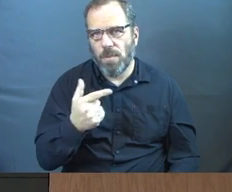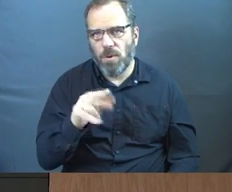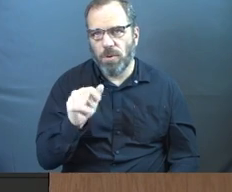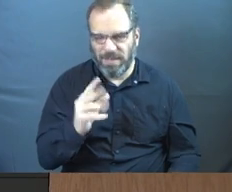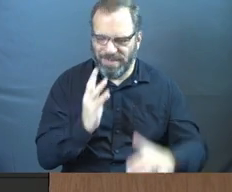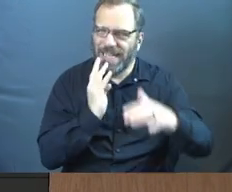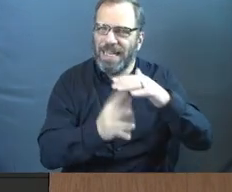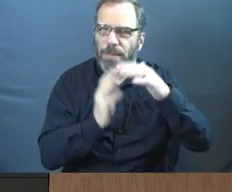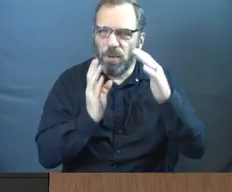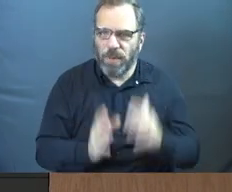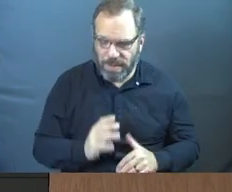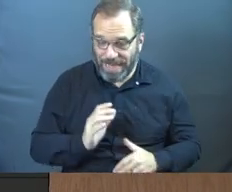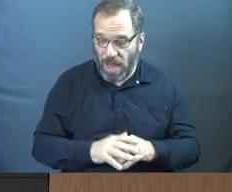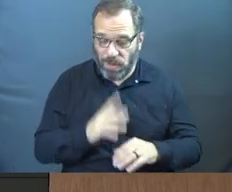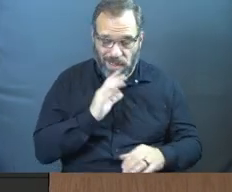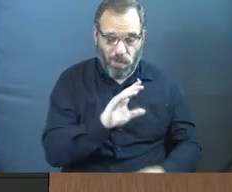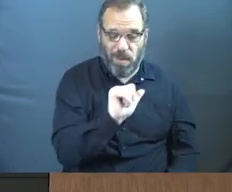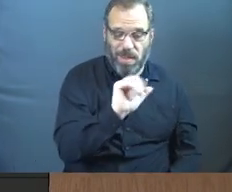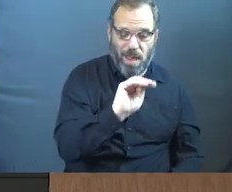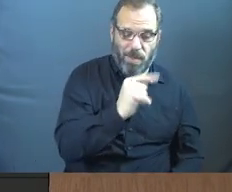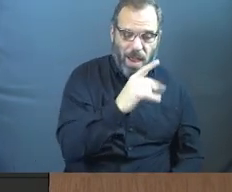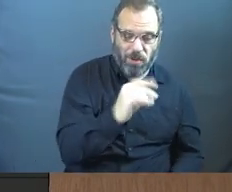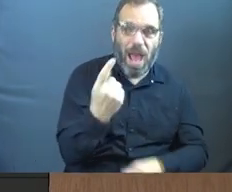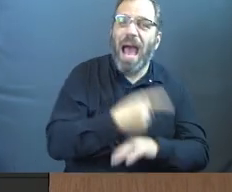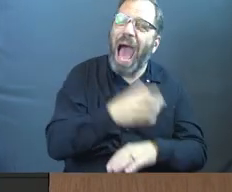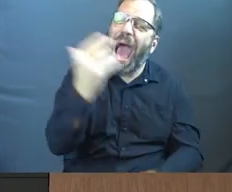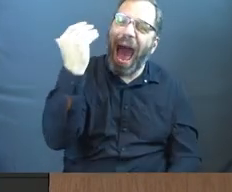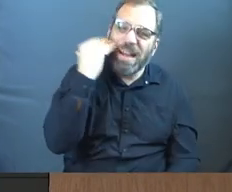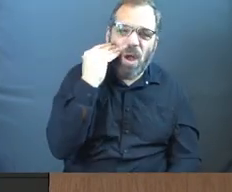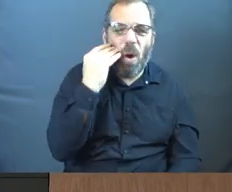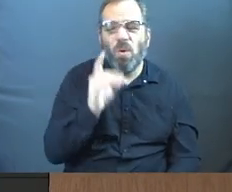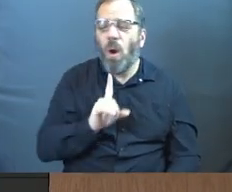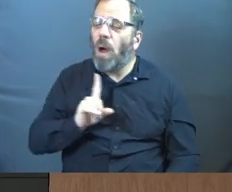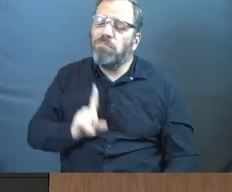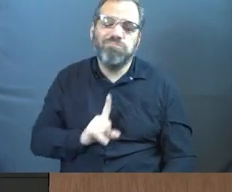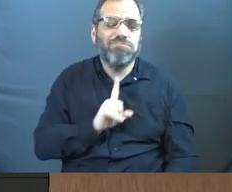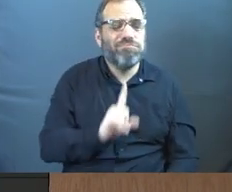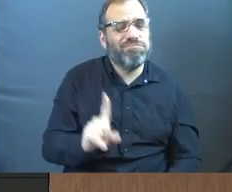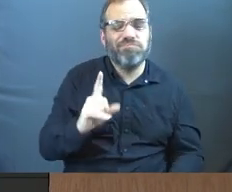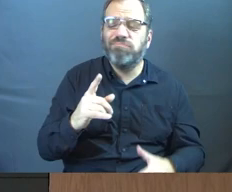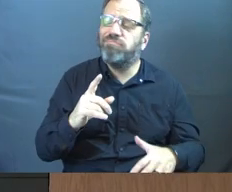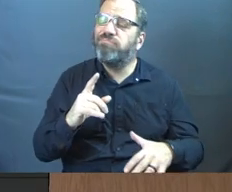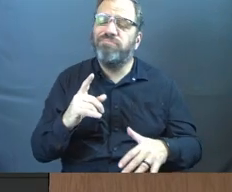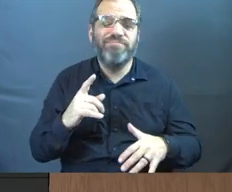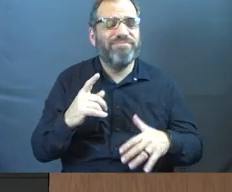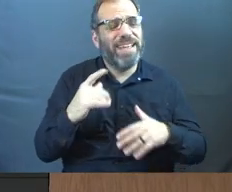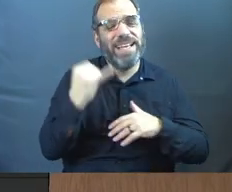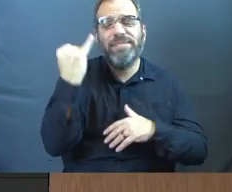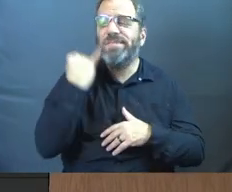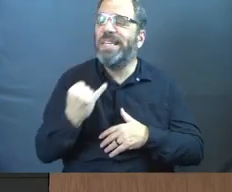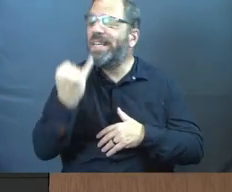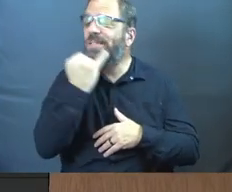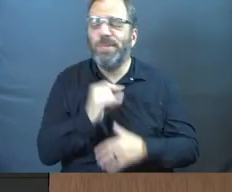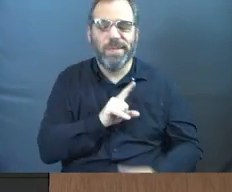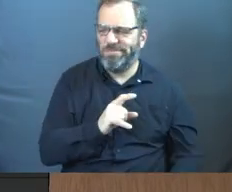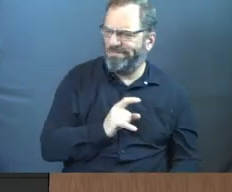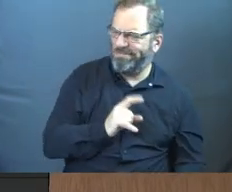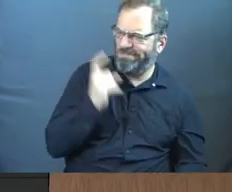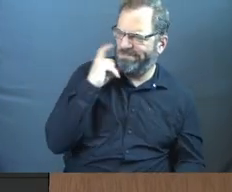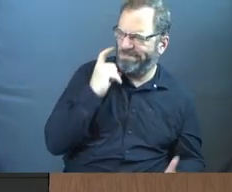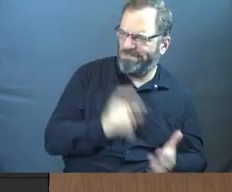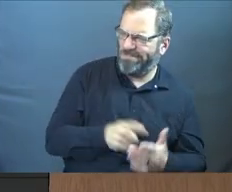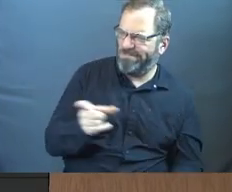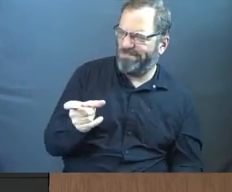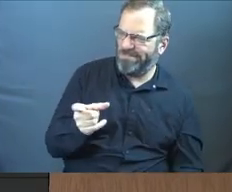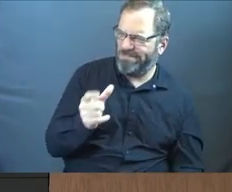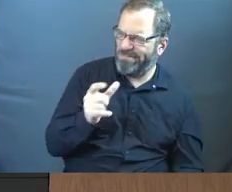Now he's coming with the Imago Dei and saying, I know you're walking along sometimes in your native country, Israelites, and sometimes you notice somebody that you